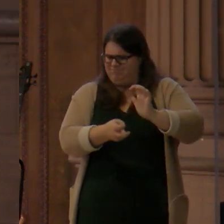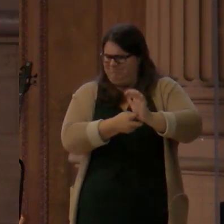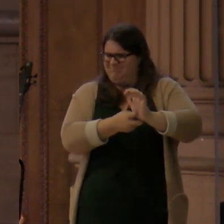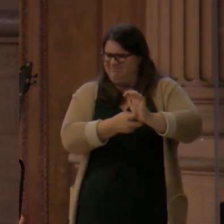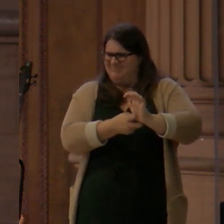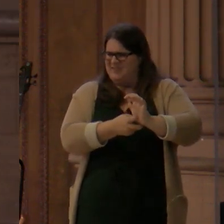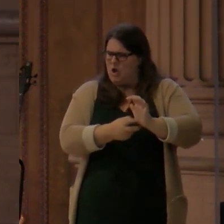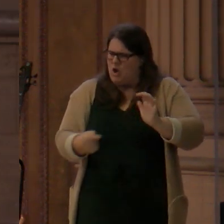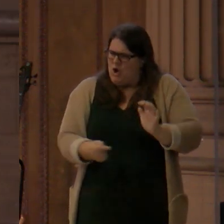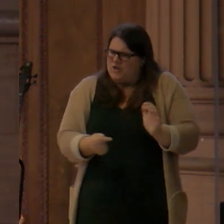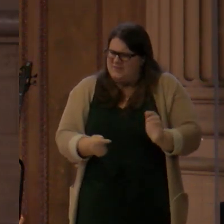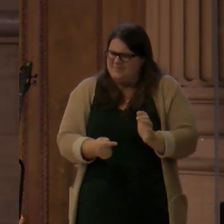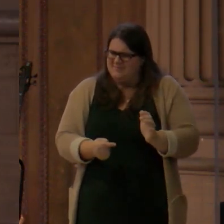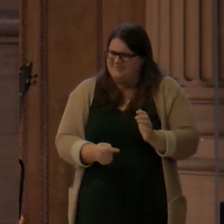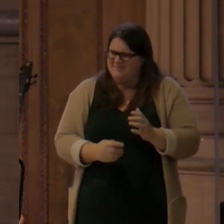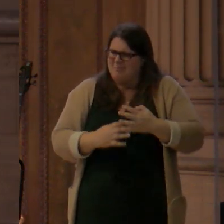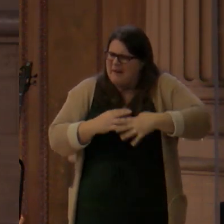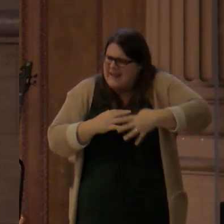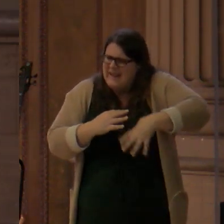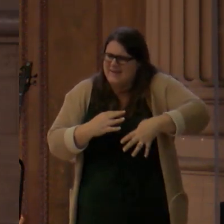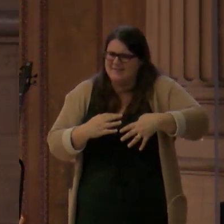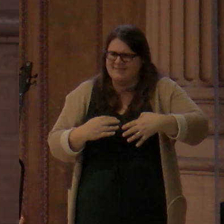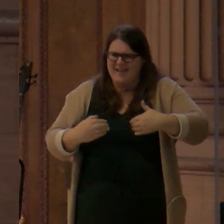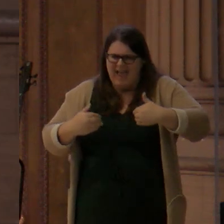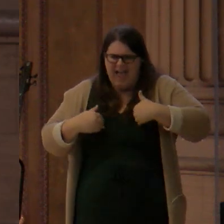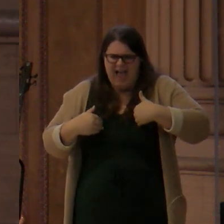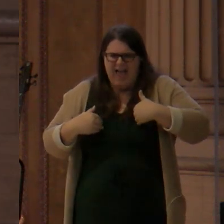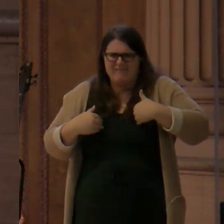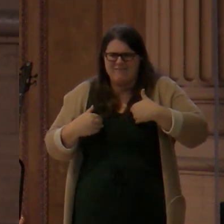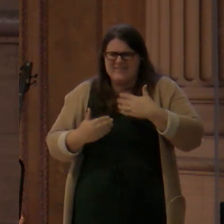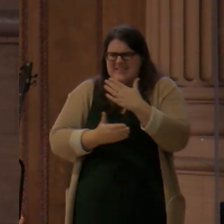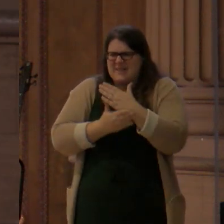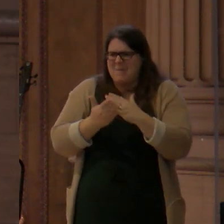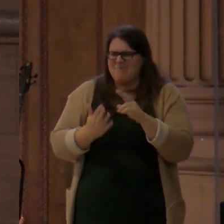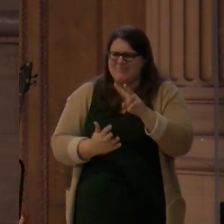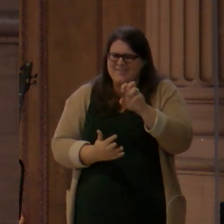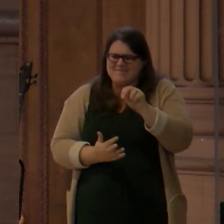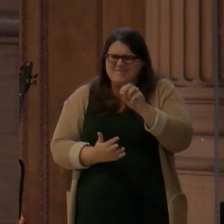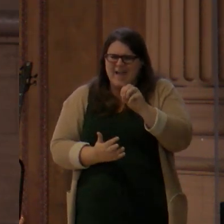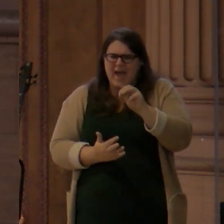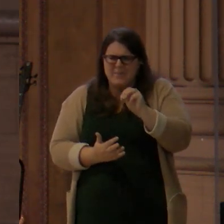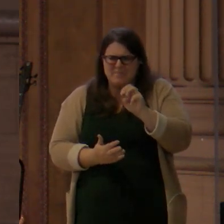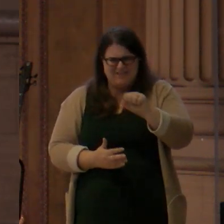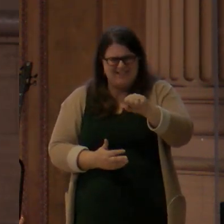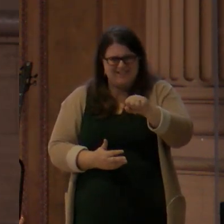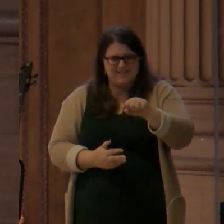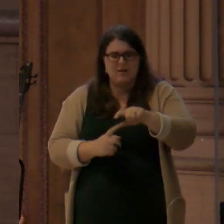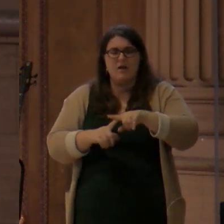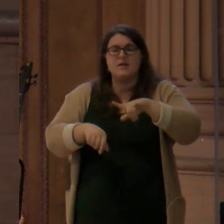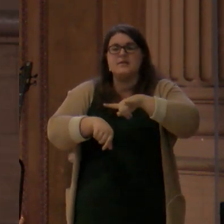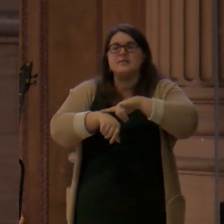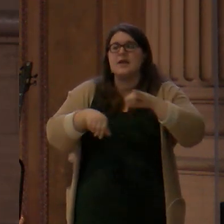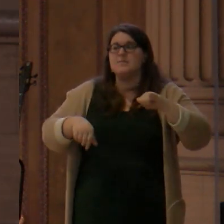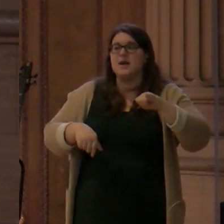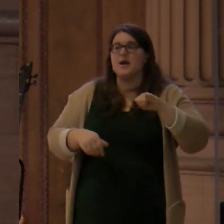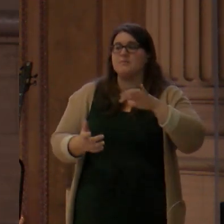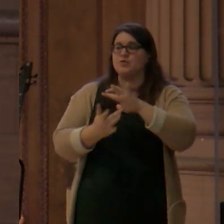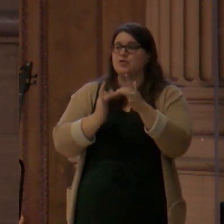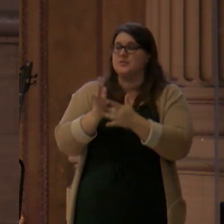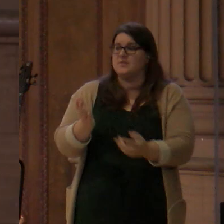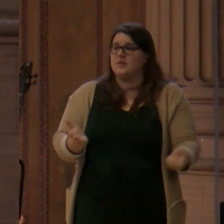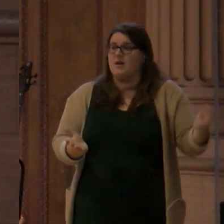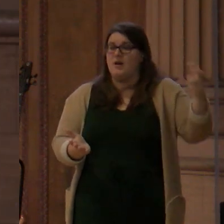and he's nailed to the cross, in so doing, he delivers a fatal blow to our greatest enemy, Satan,